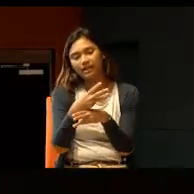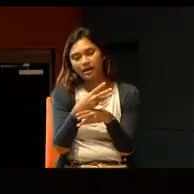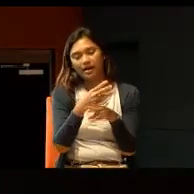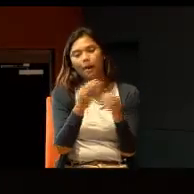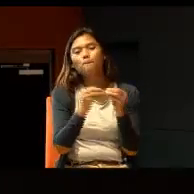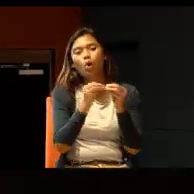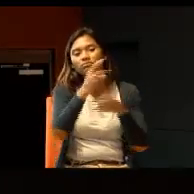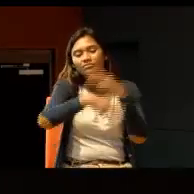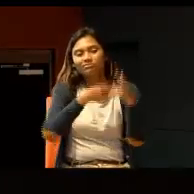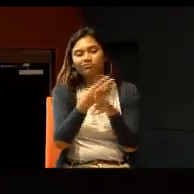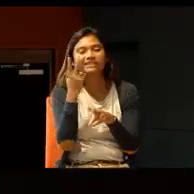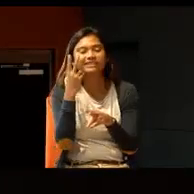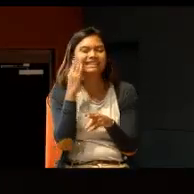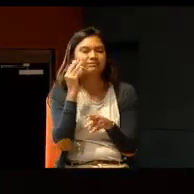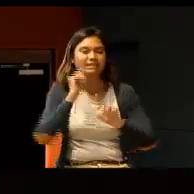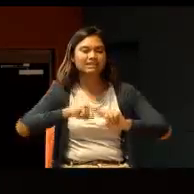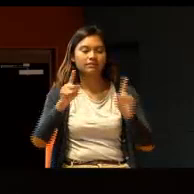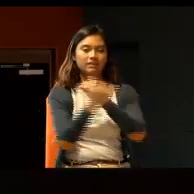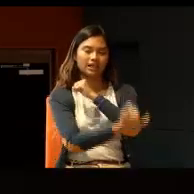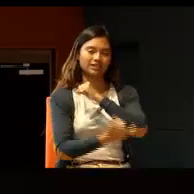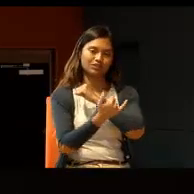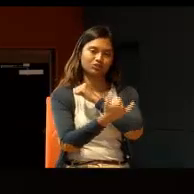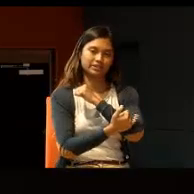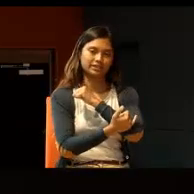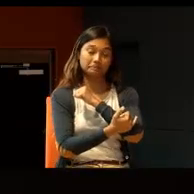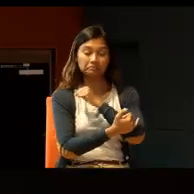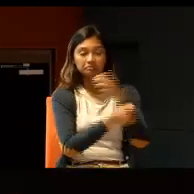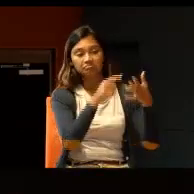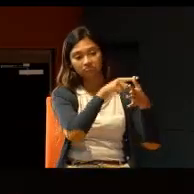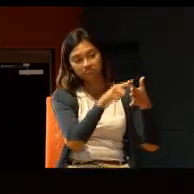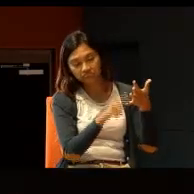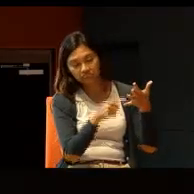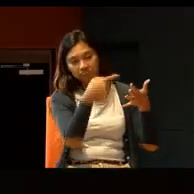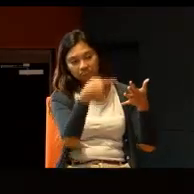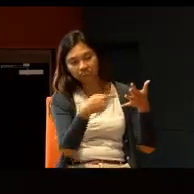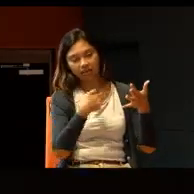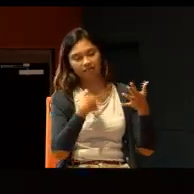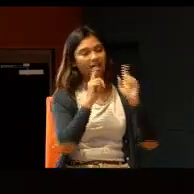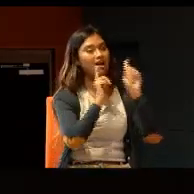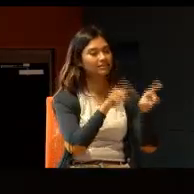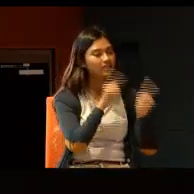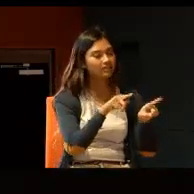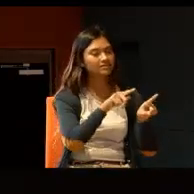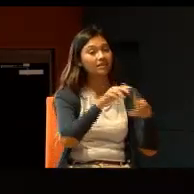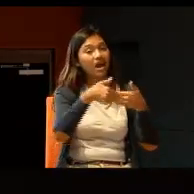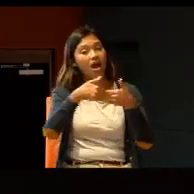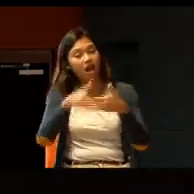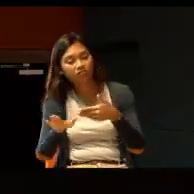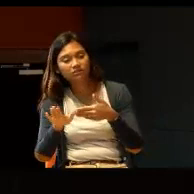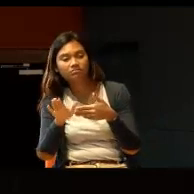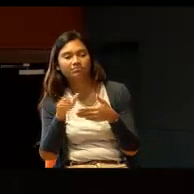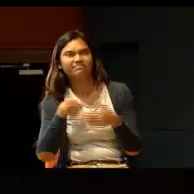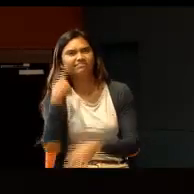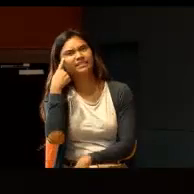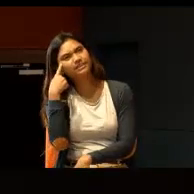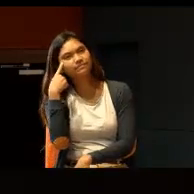But after that, when I think further about it, I realise these